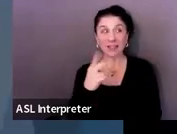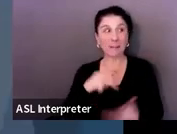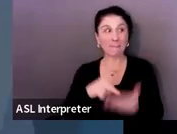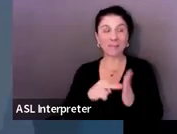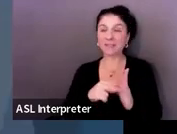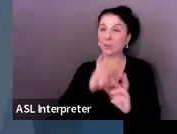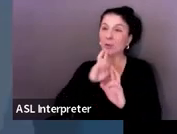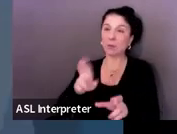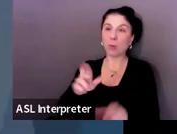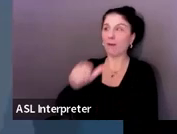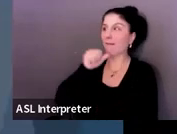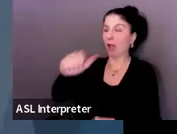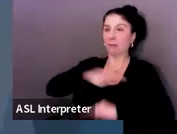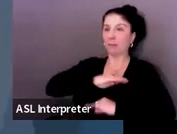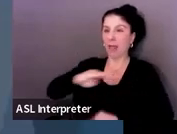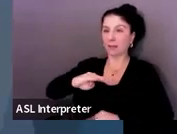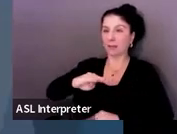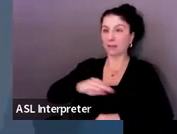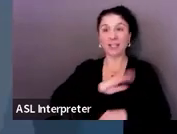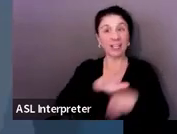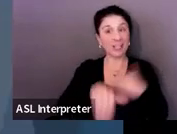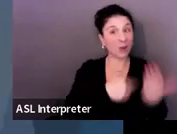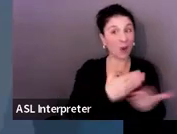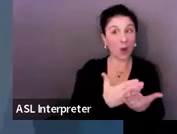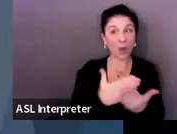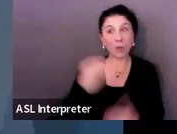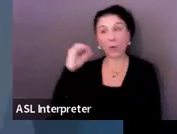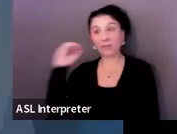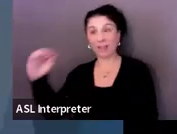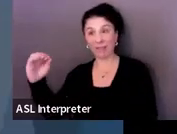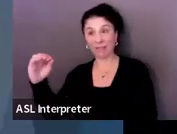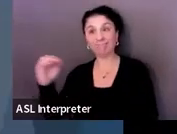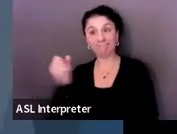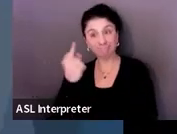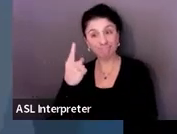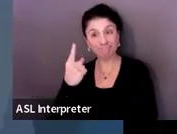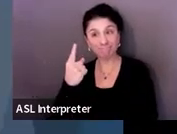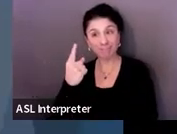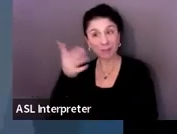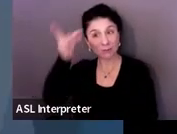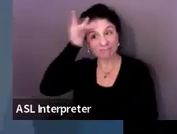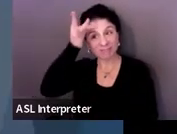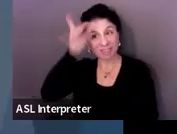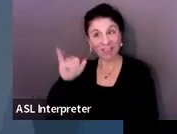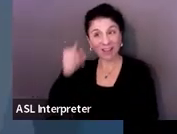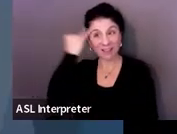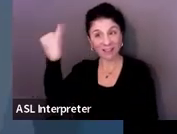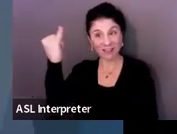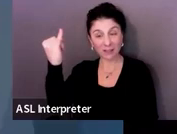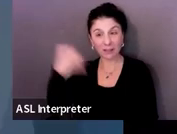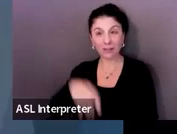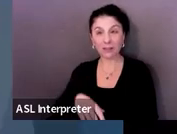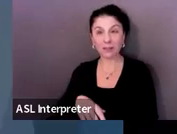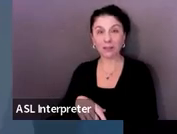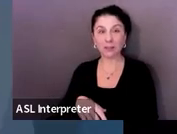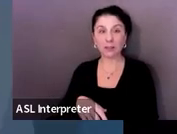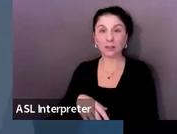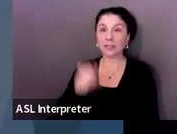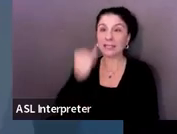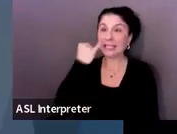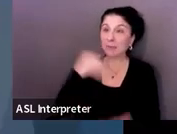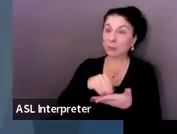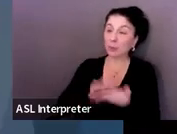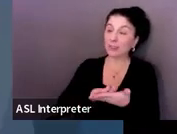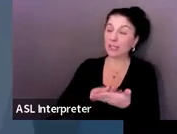plan. So it's all or nothing. So if you forget to check off the purpose of the meeting is post-secondary planning